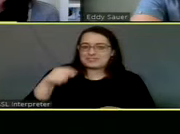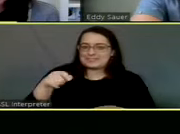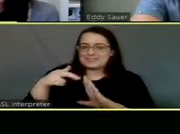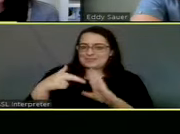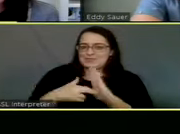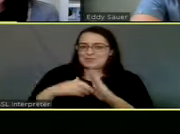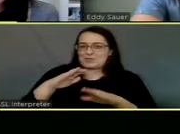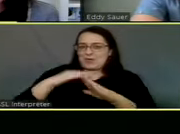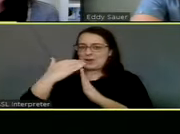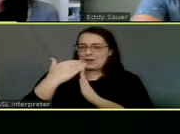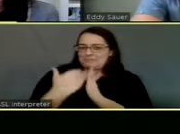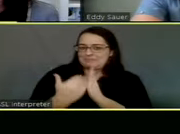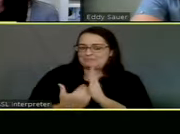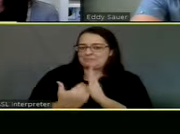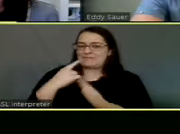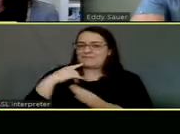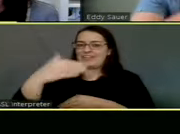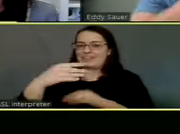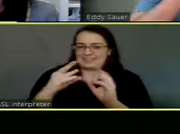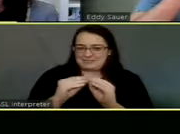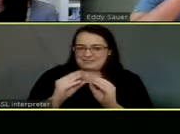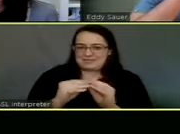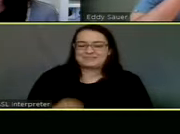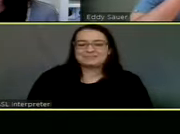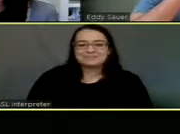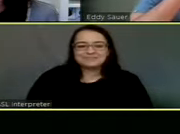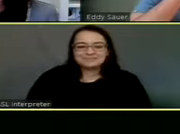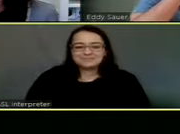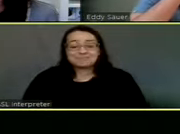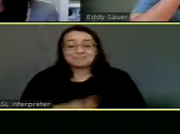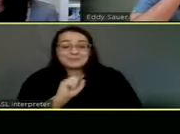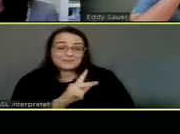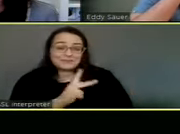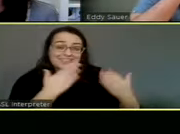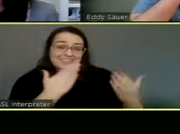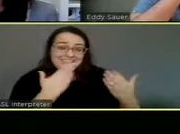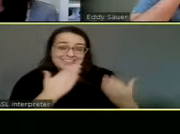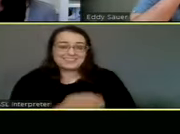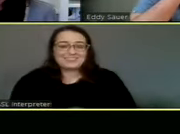on our agenda for the next meeting. Okay. Well, thank you.